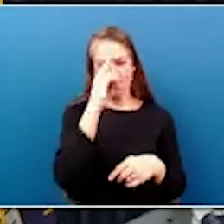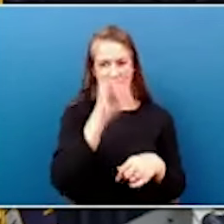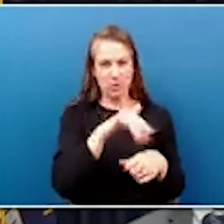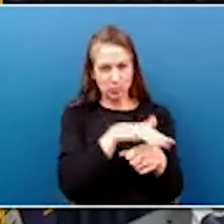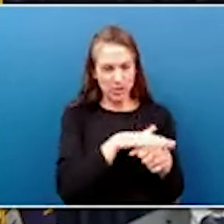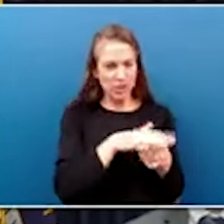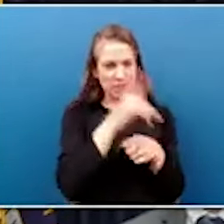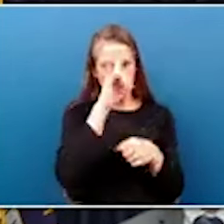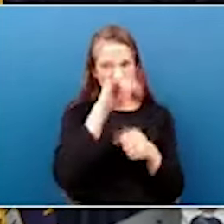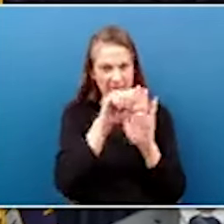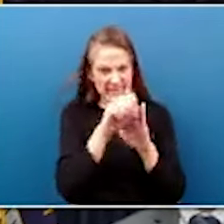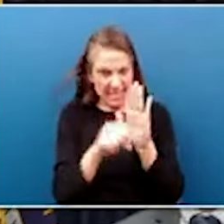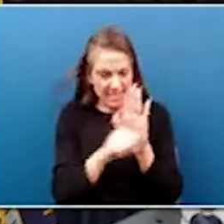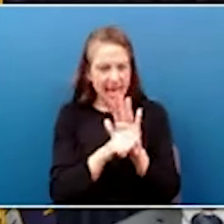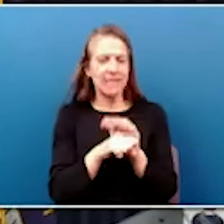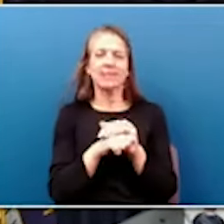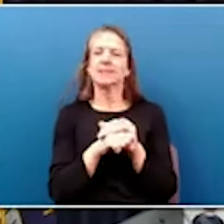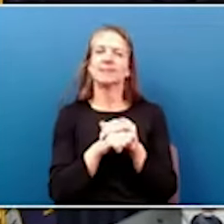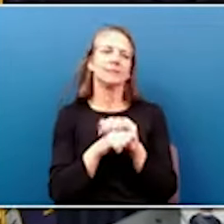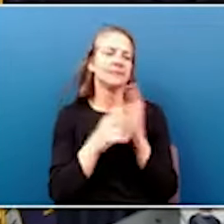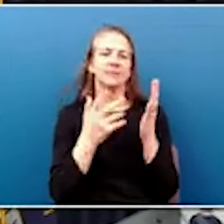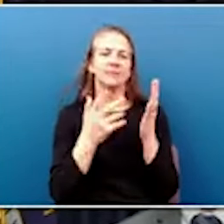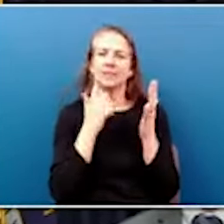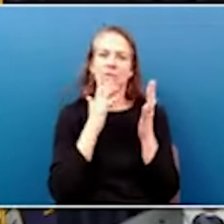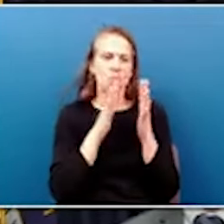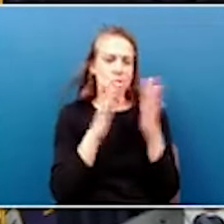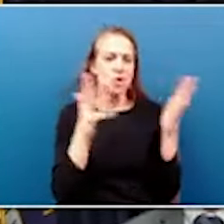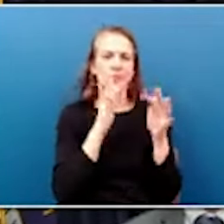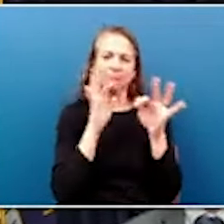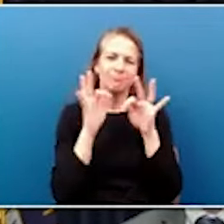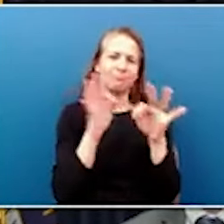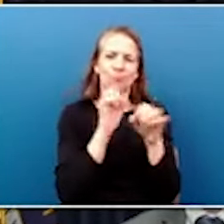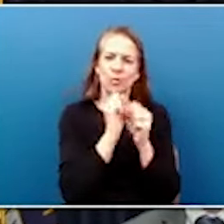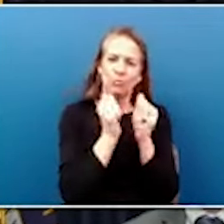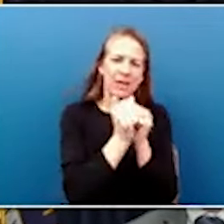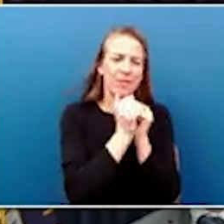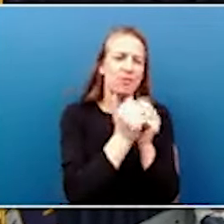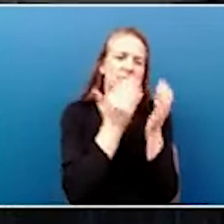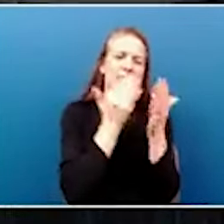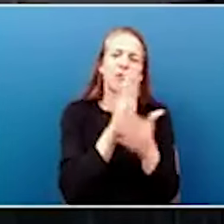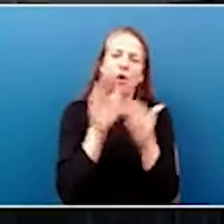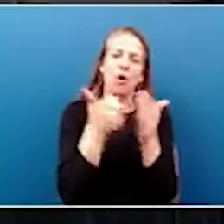and for regional cooperation. So thanks to all who have been involved.